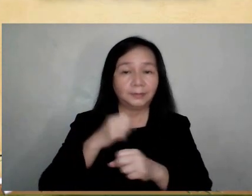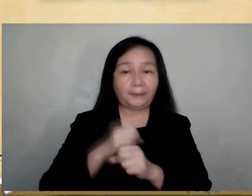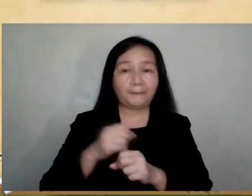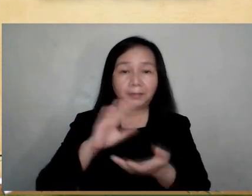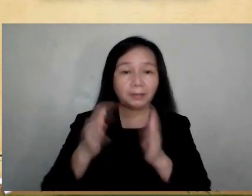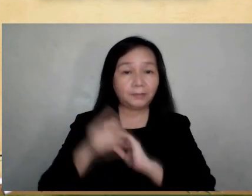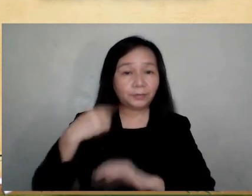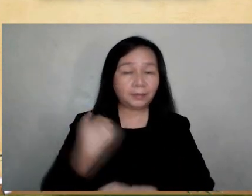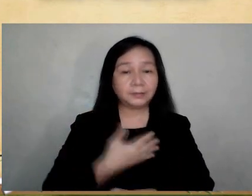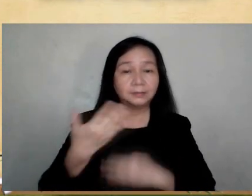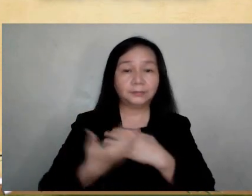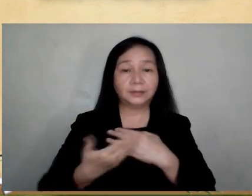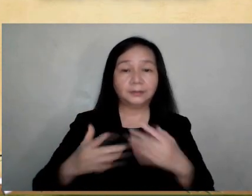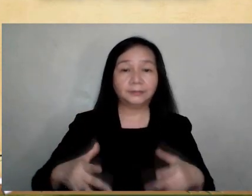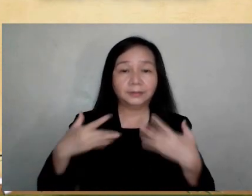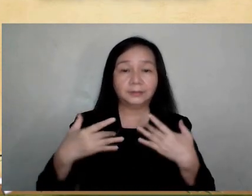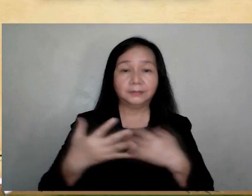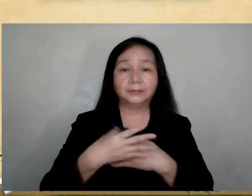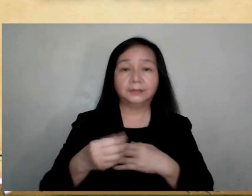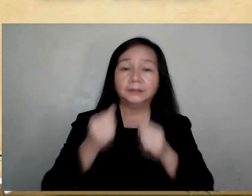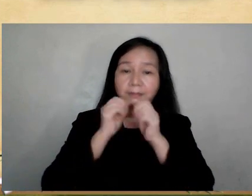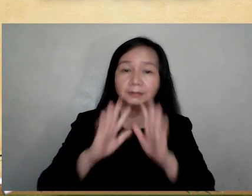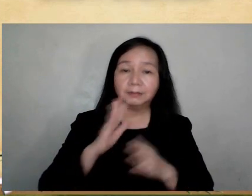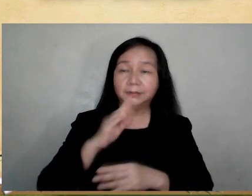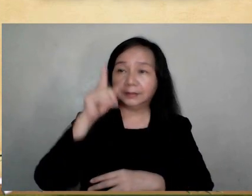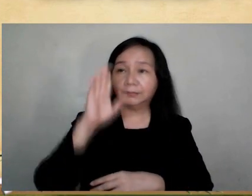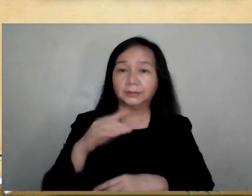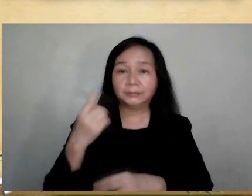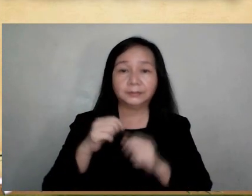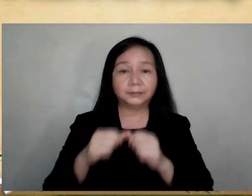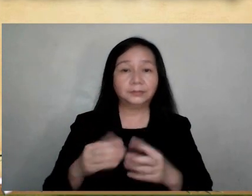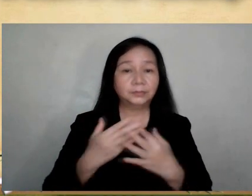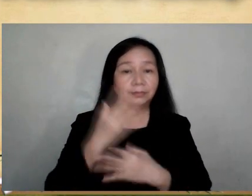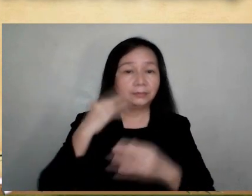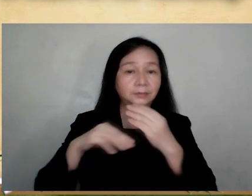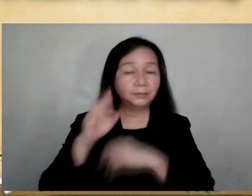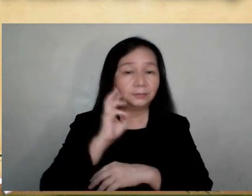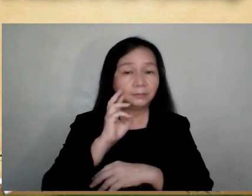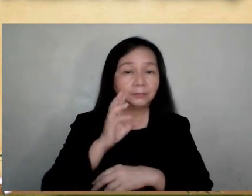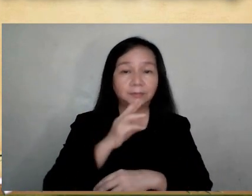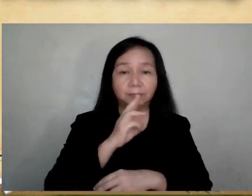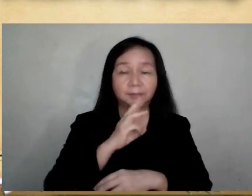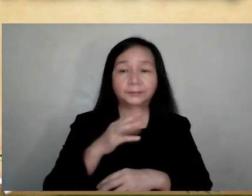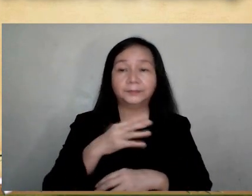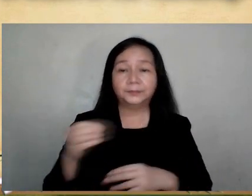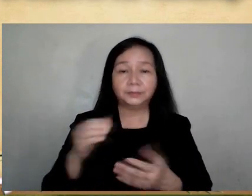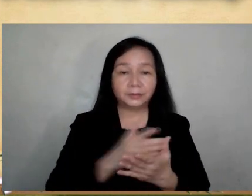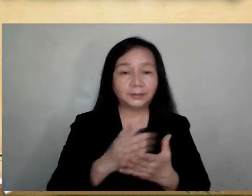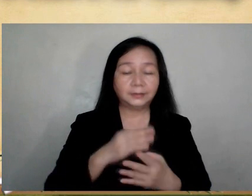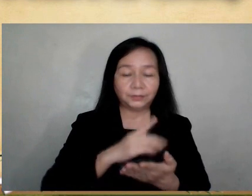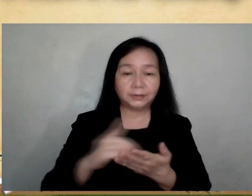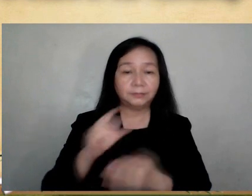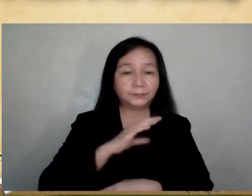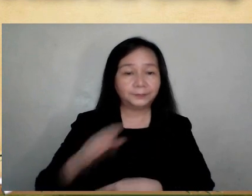made. It will become for us the bread of life. Blessed be God forever. By the mystery of this water and wine, may we come to share in the